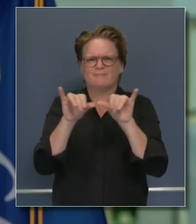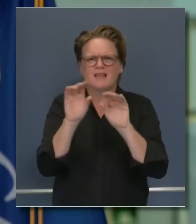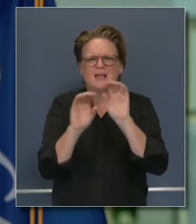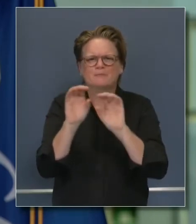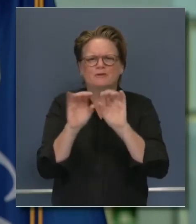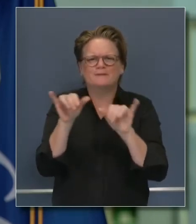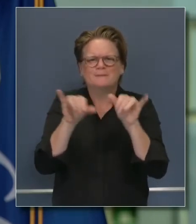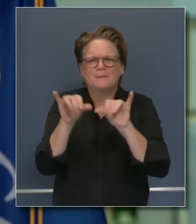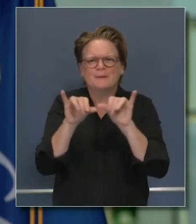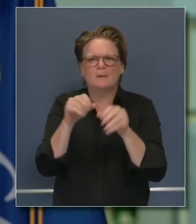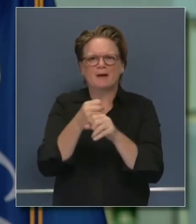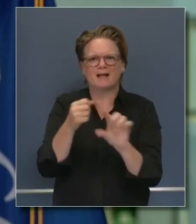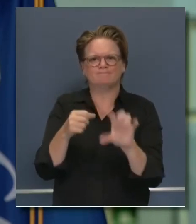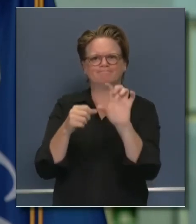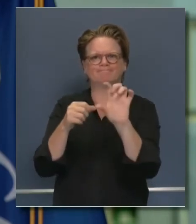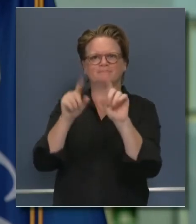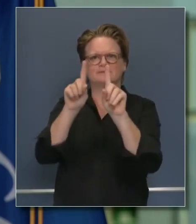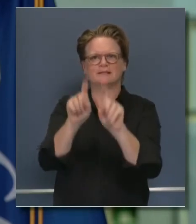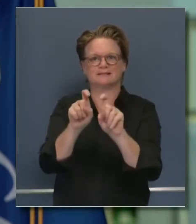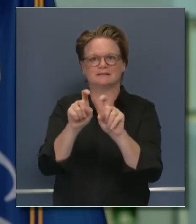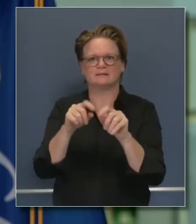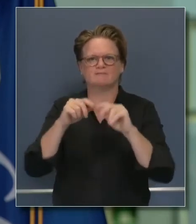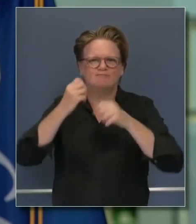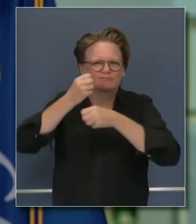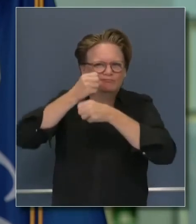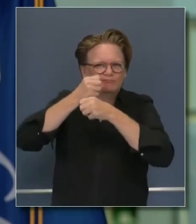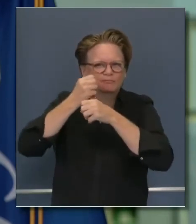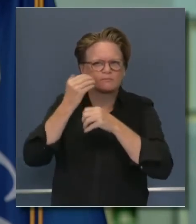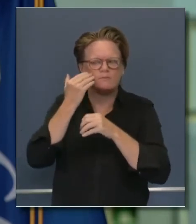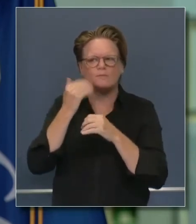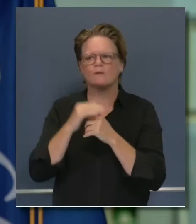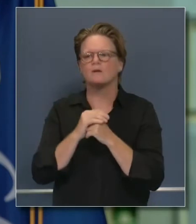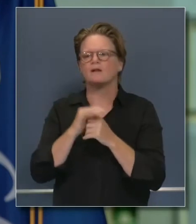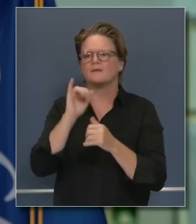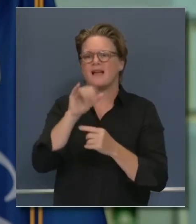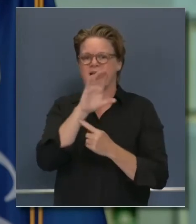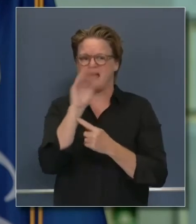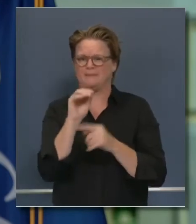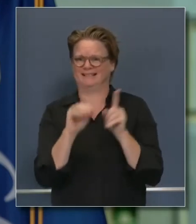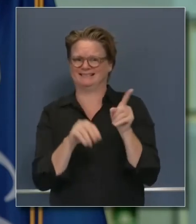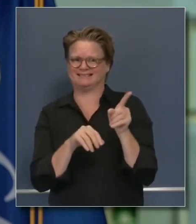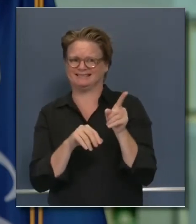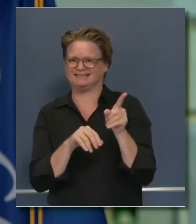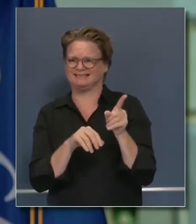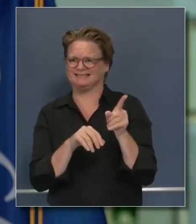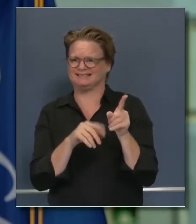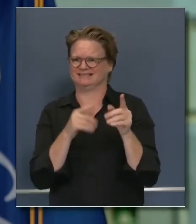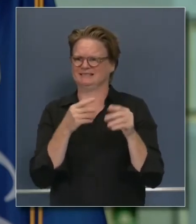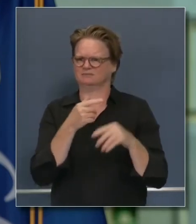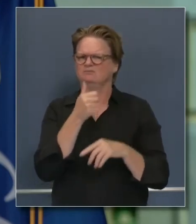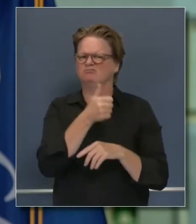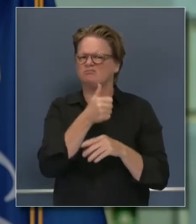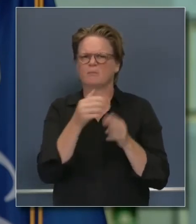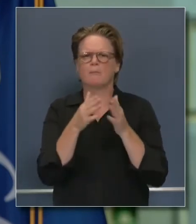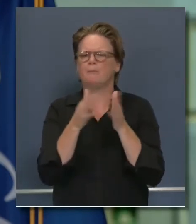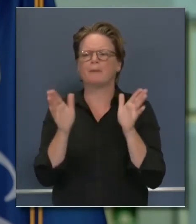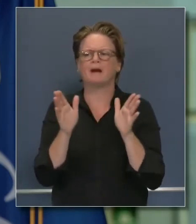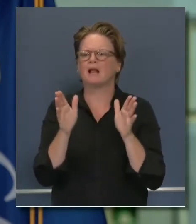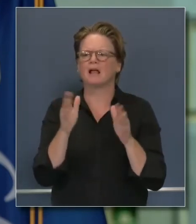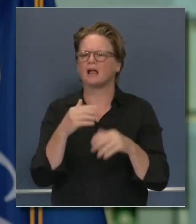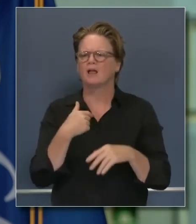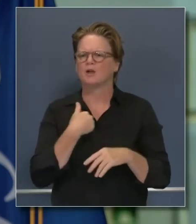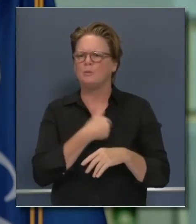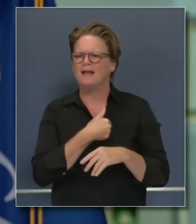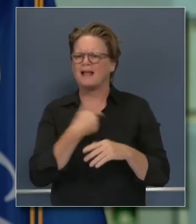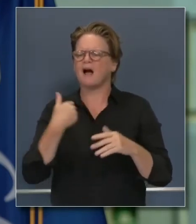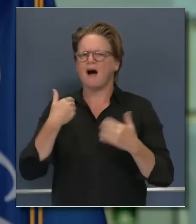we chose this particular company, not only is it a public company, not only have we been partnered with this company for over three decades, not only is